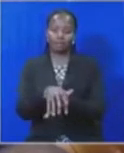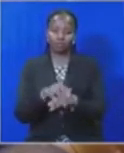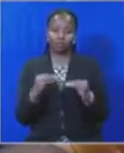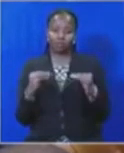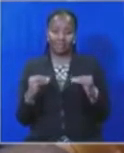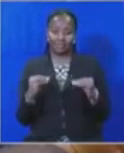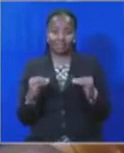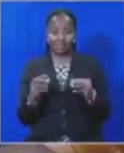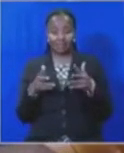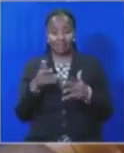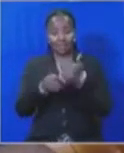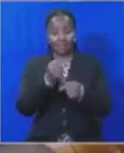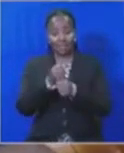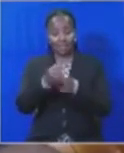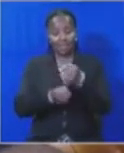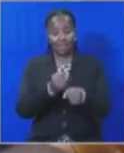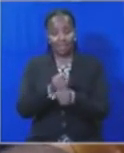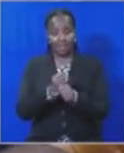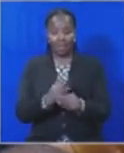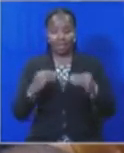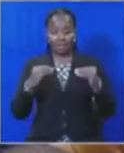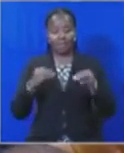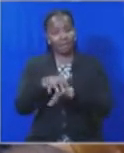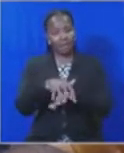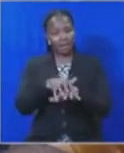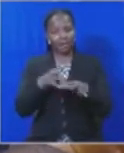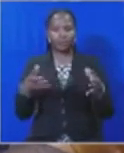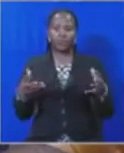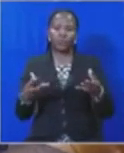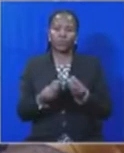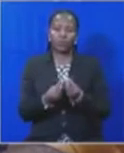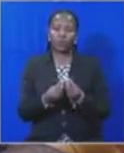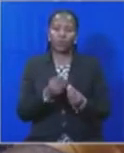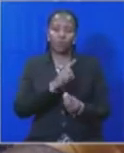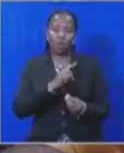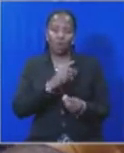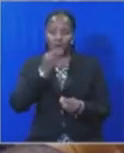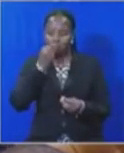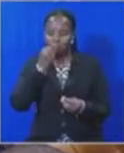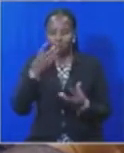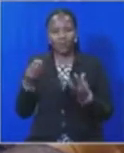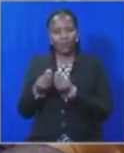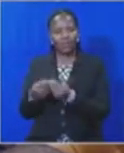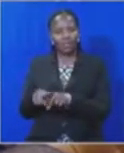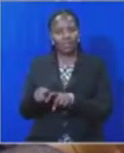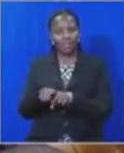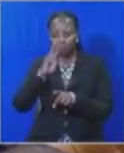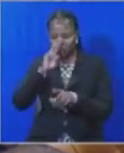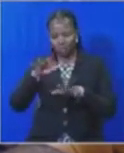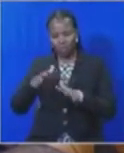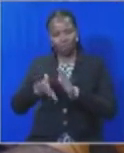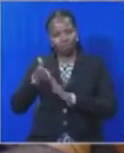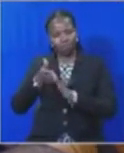decreasing annually, which is of great concern to the ACDP, especially when food production needs to be intensified and be